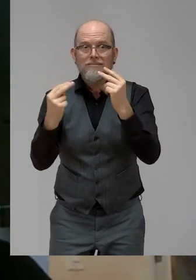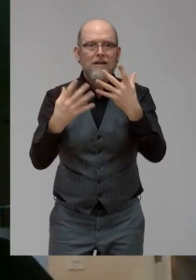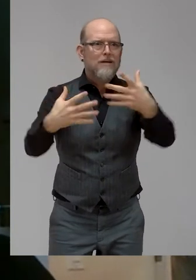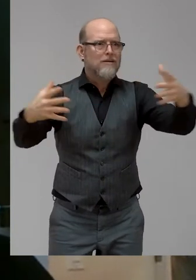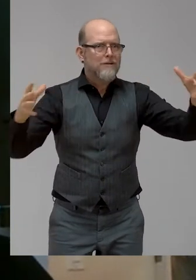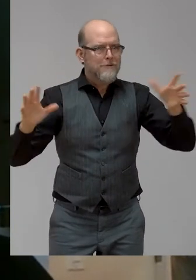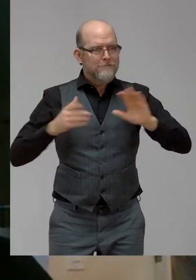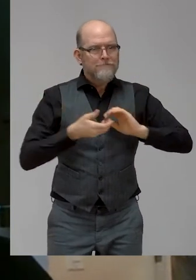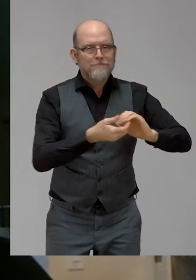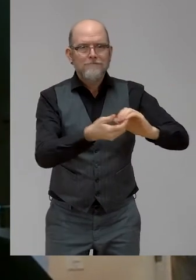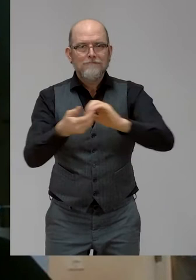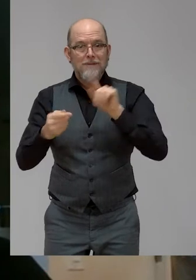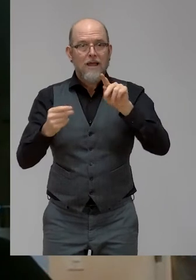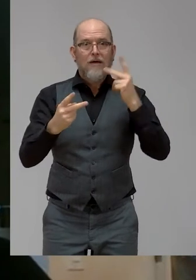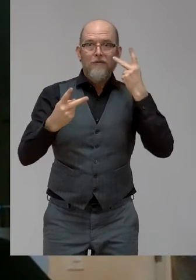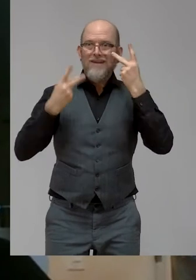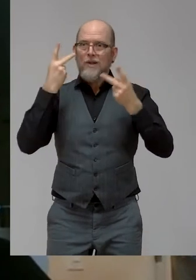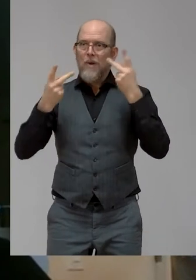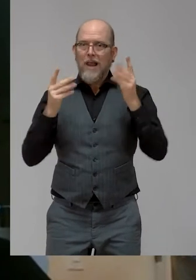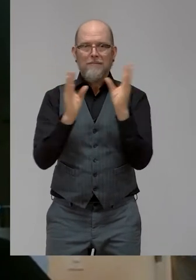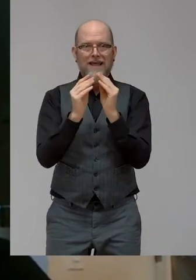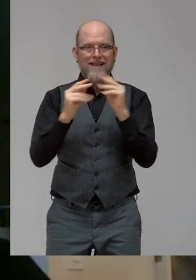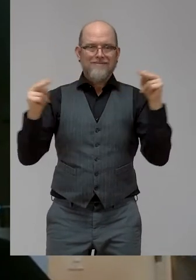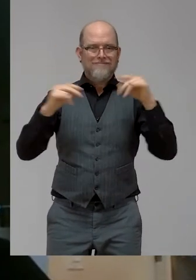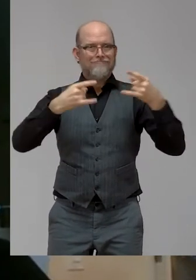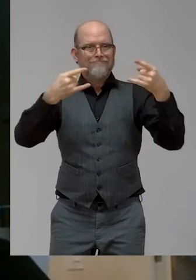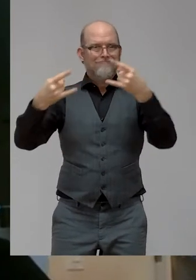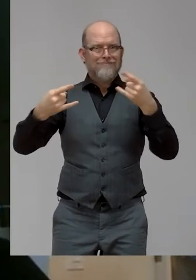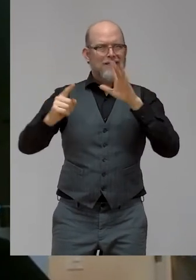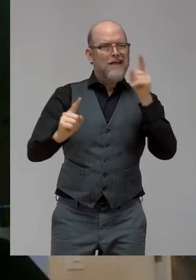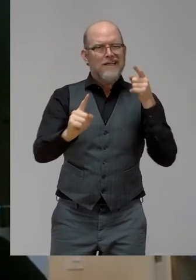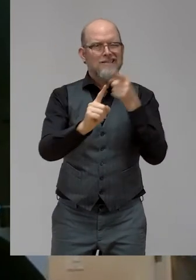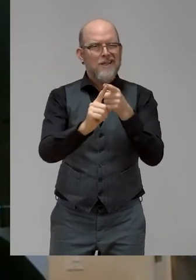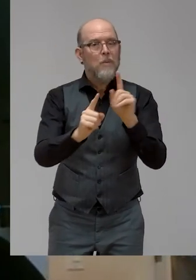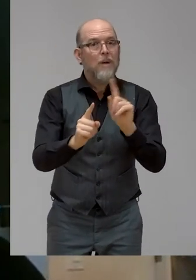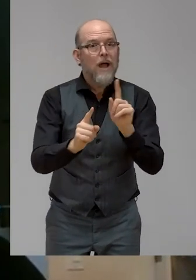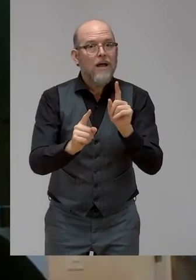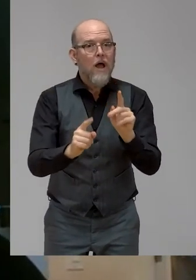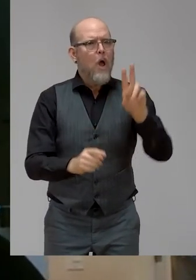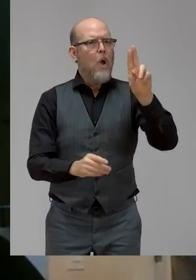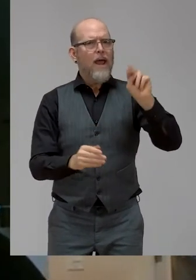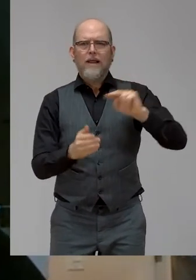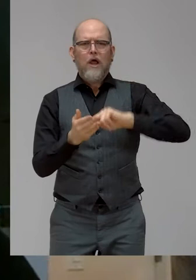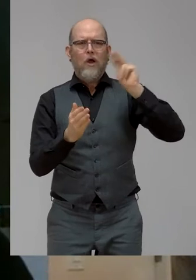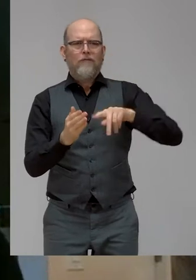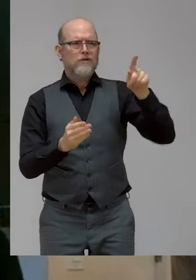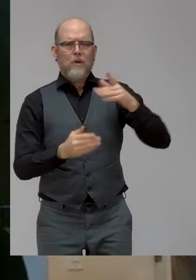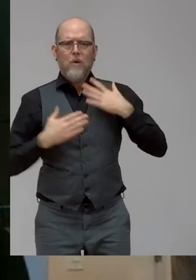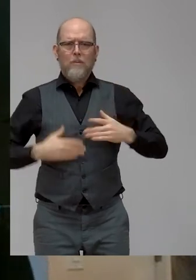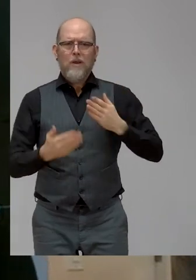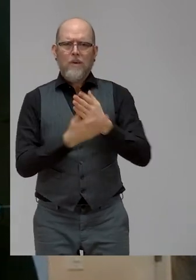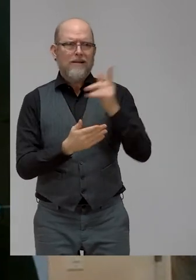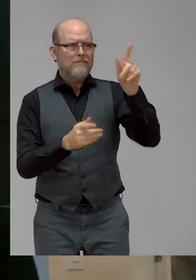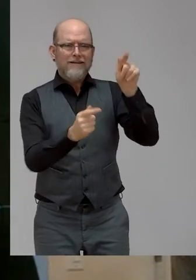space, that is centered on advancing the tenets and the spirit of the United Nations Convention on the Rights of Persons with Disabilities.